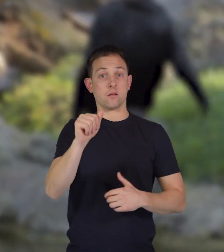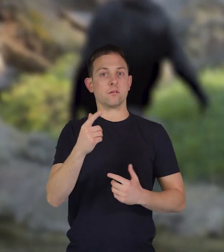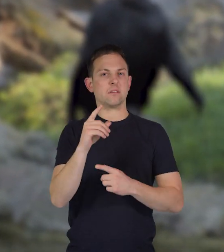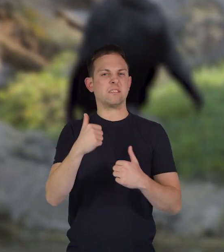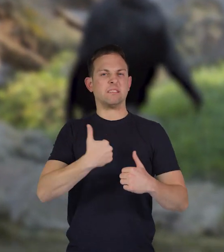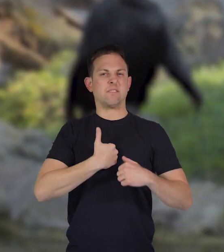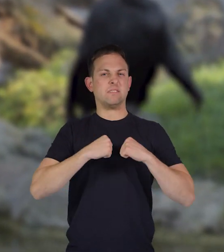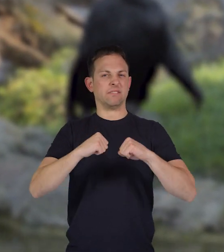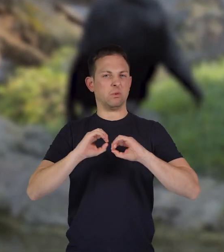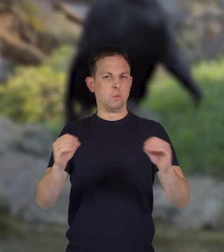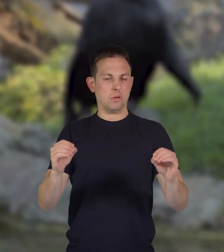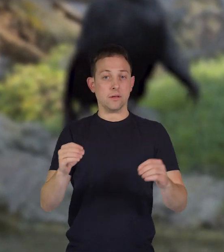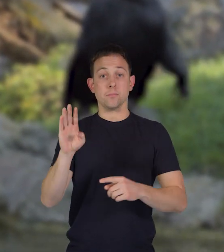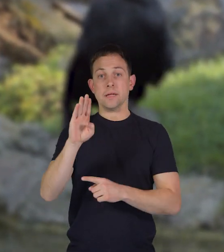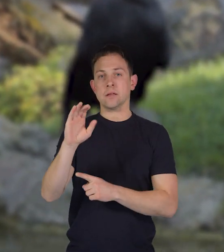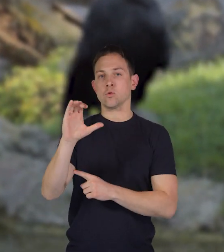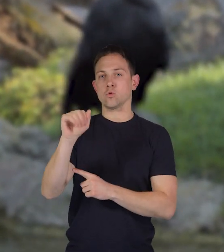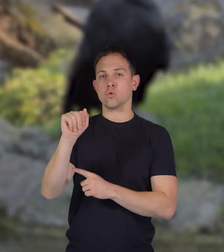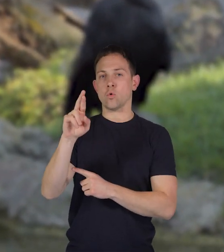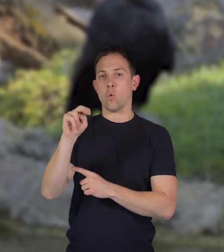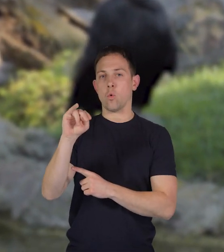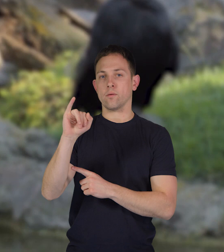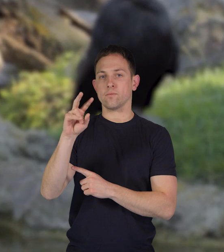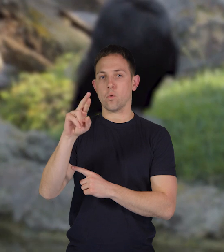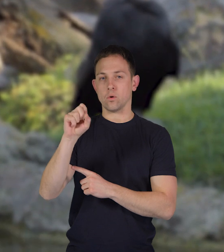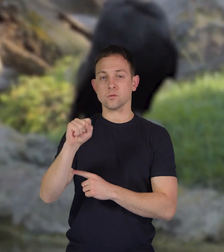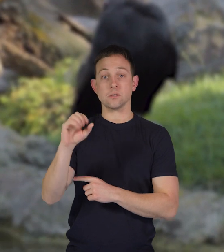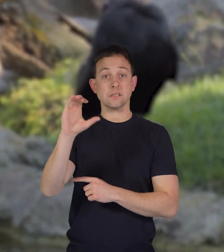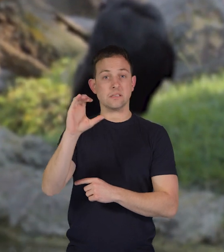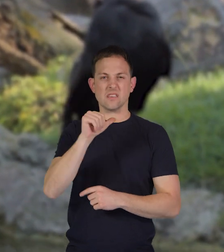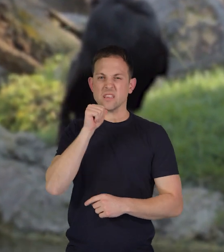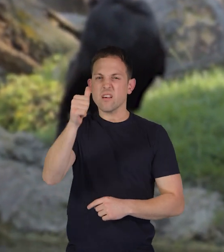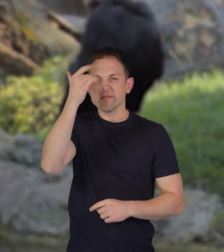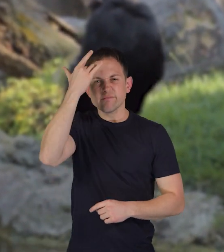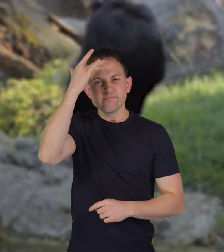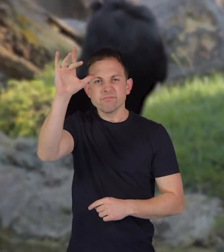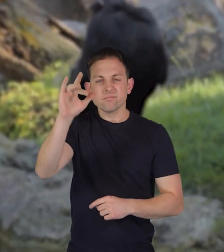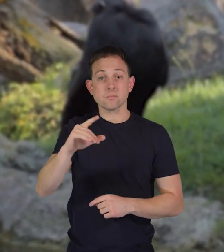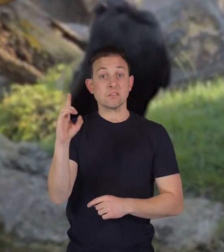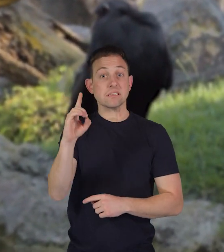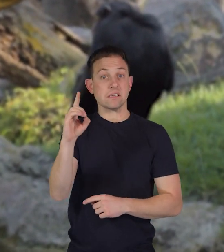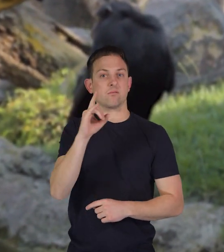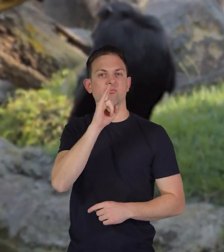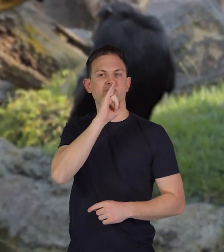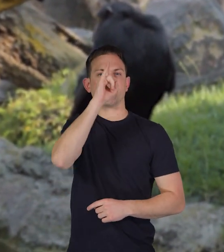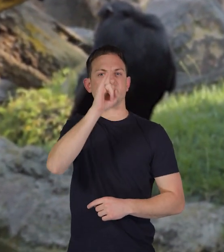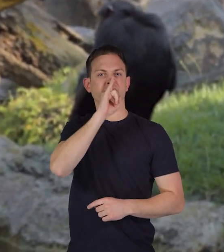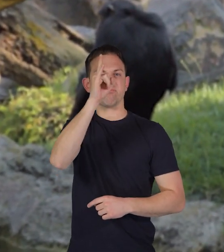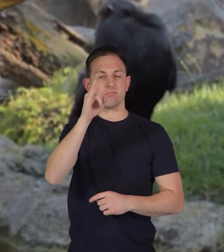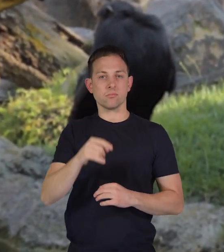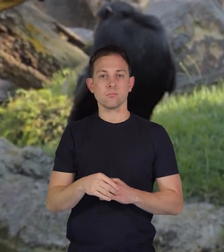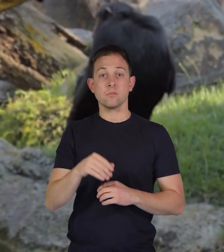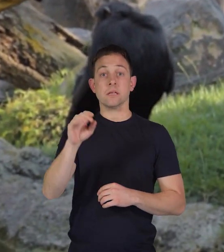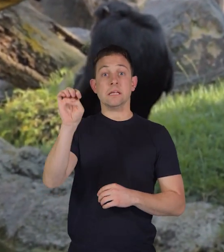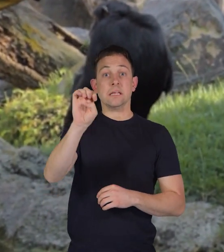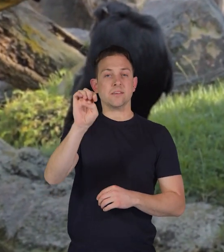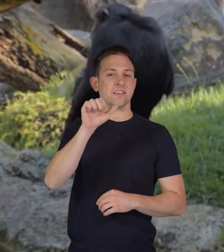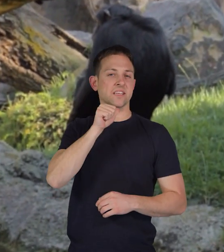b carnivorous c unintelligent d sophisticated e